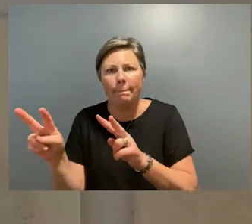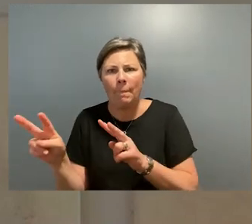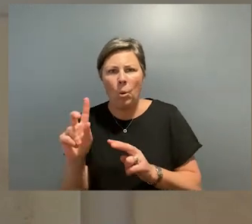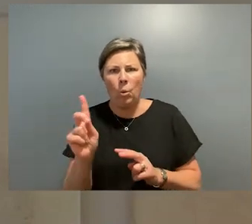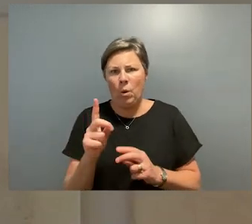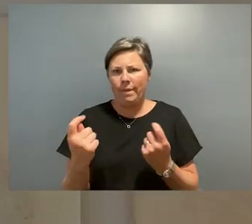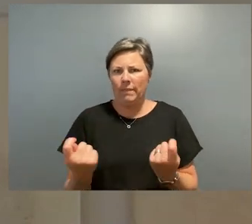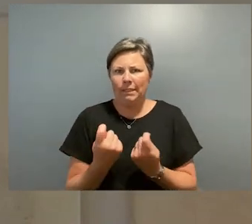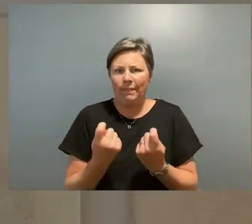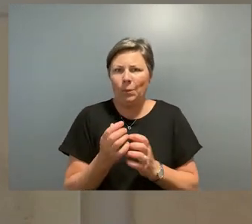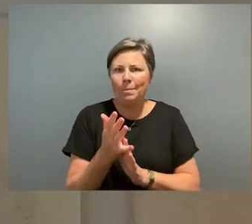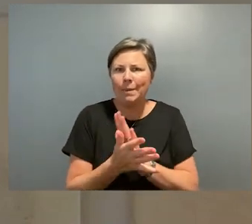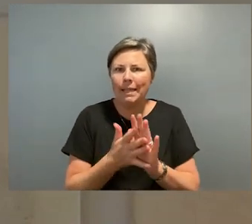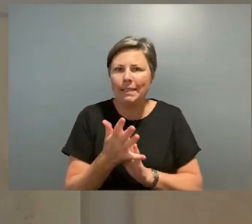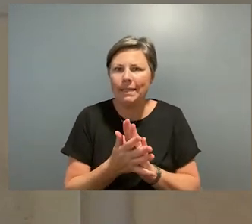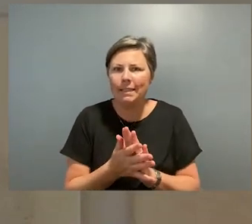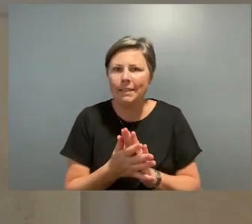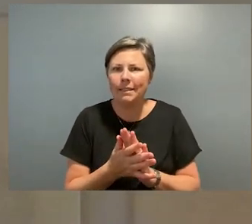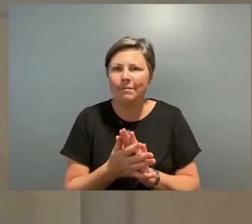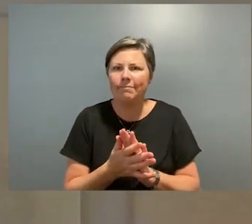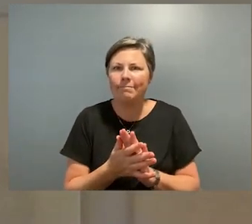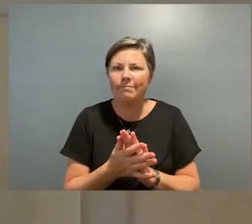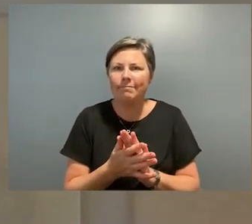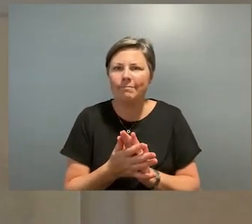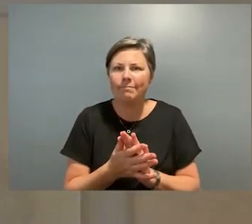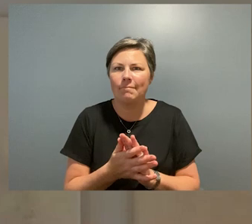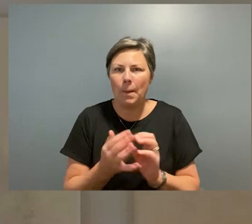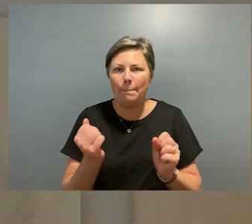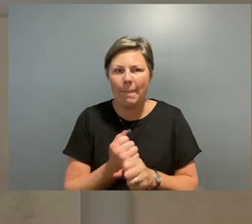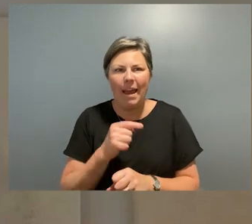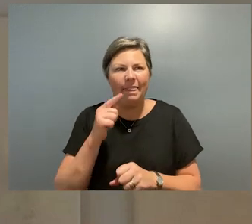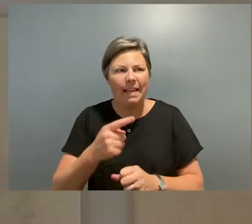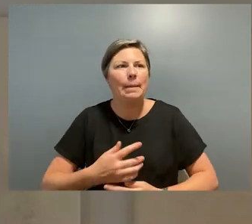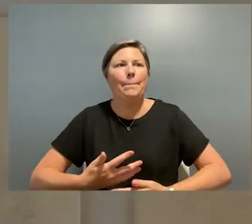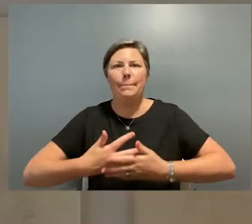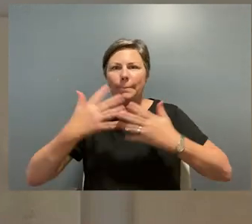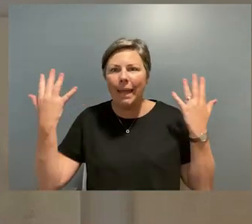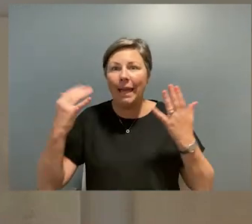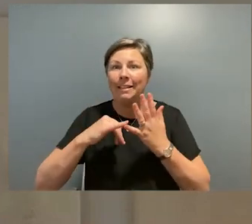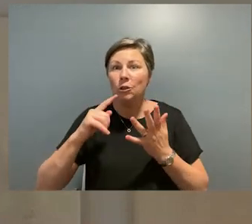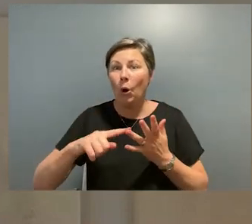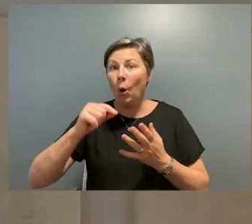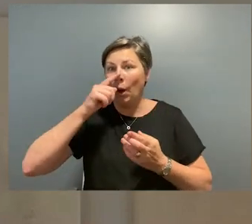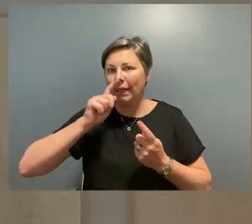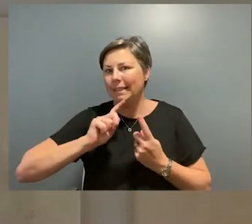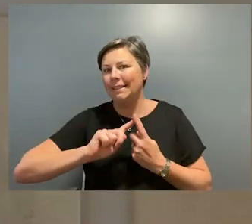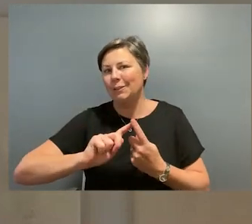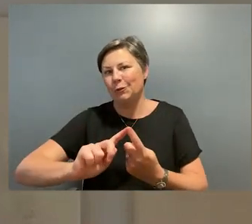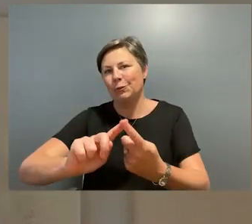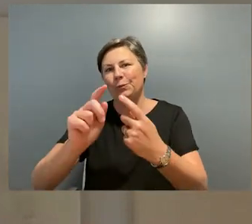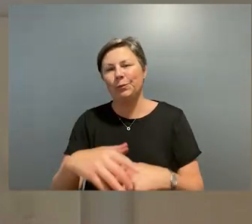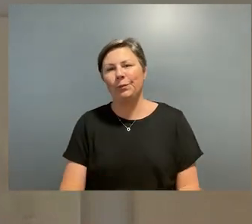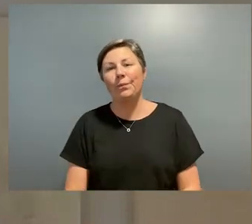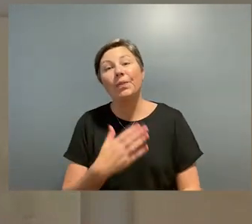what this festival means and to make it something really large so that its continued success